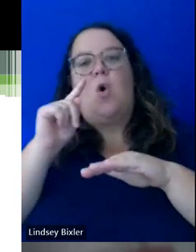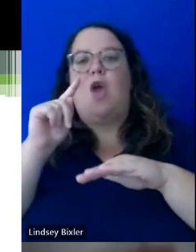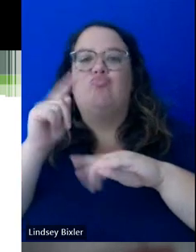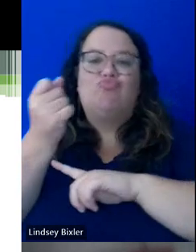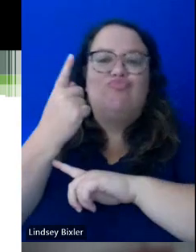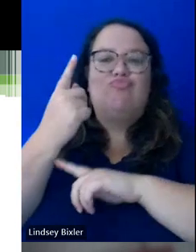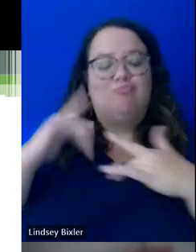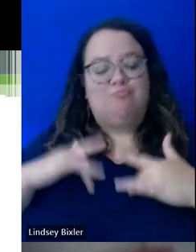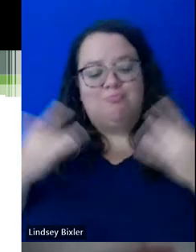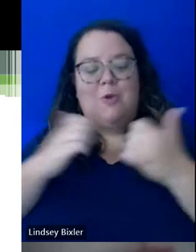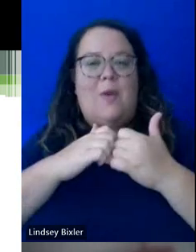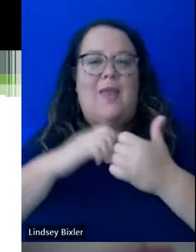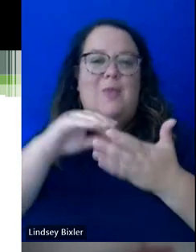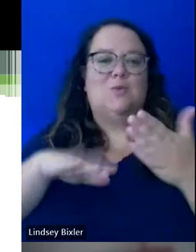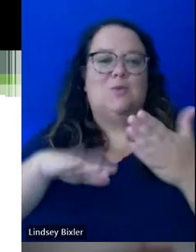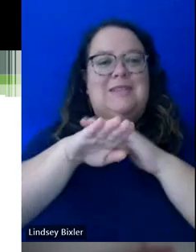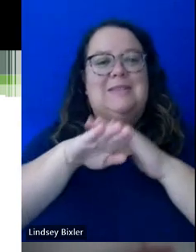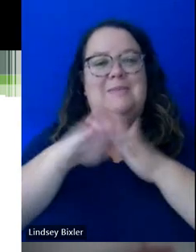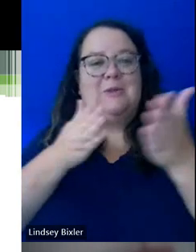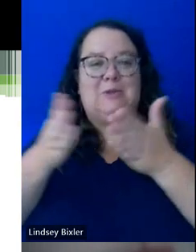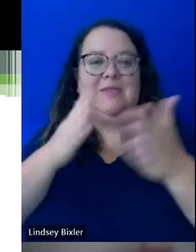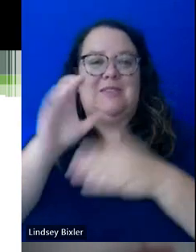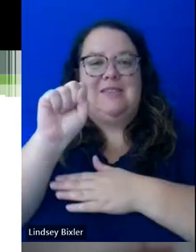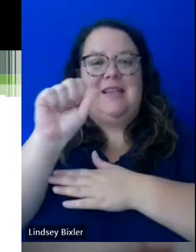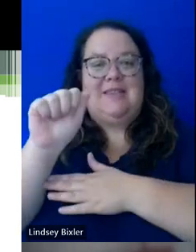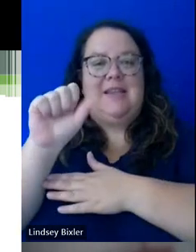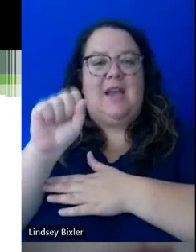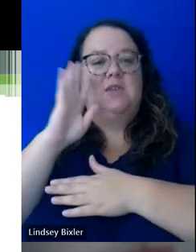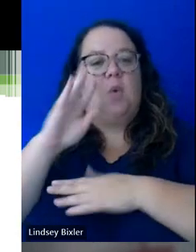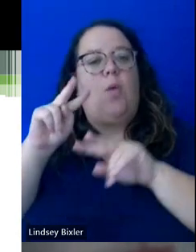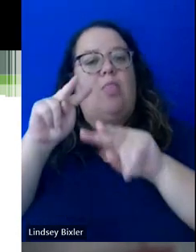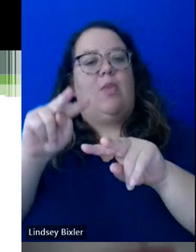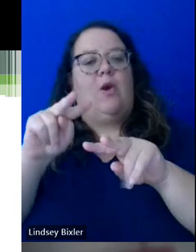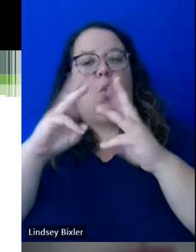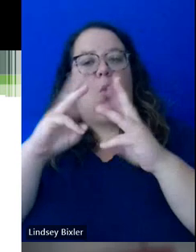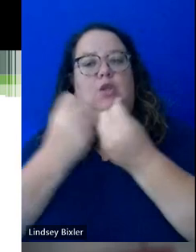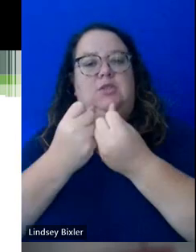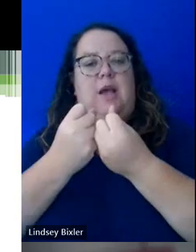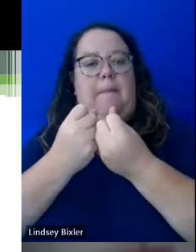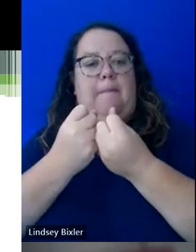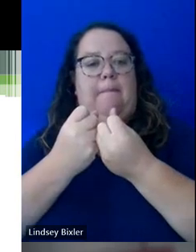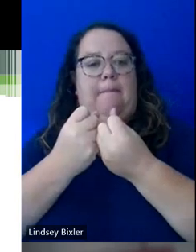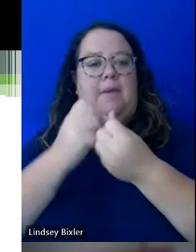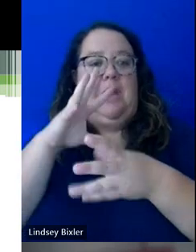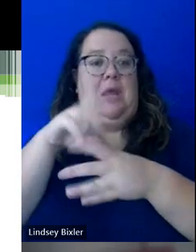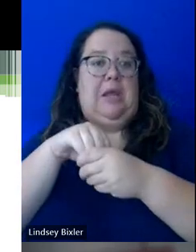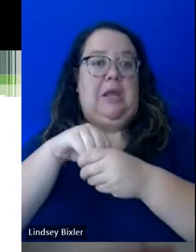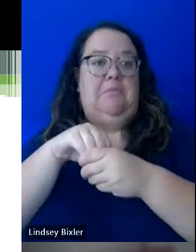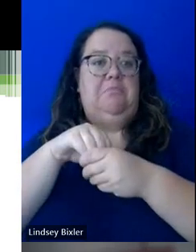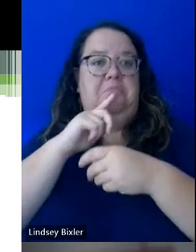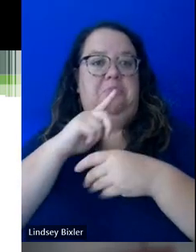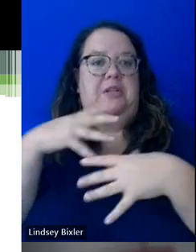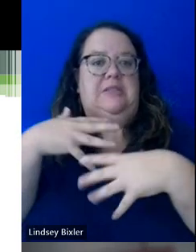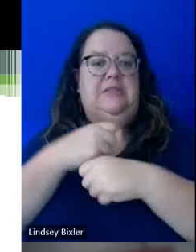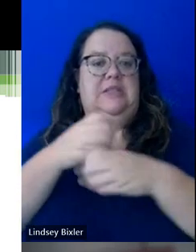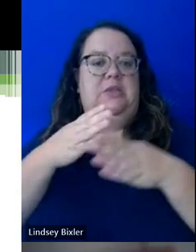Accessibility Services. We're going to look at the workshop in a pretty, you know, succinct way.